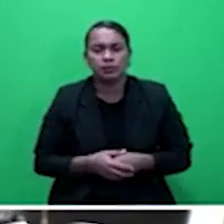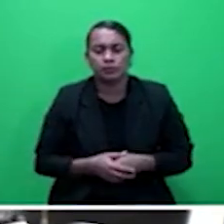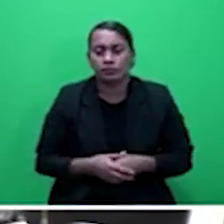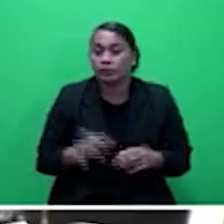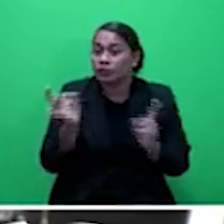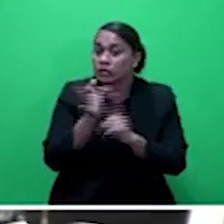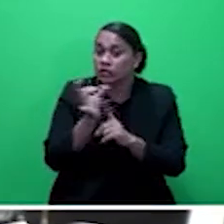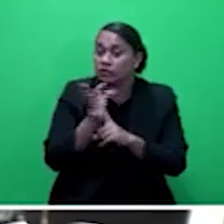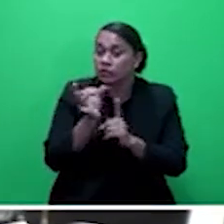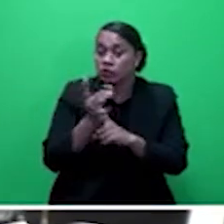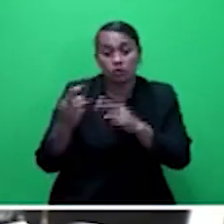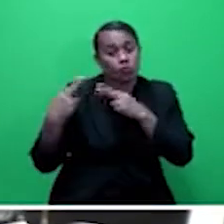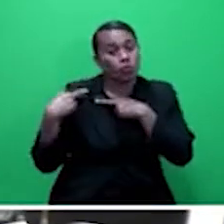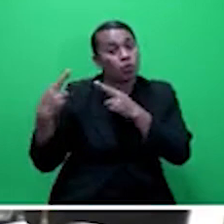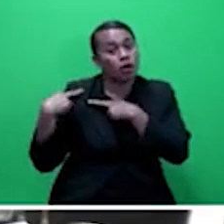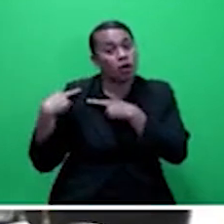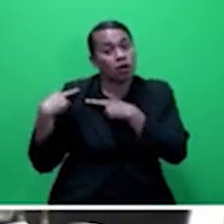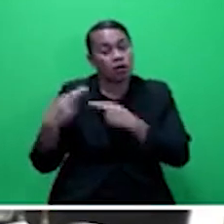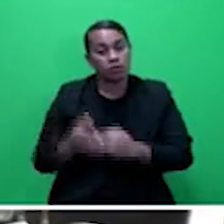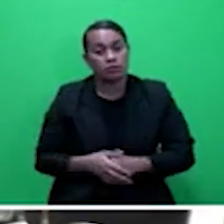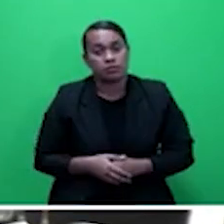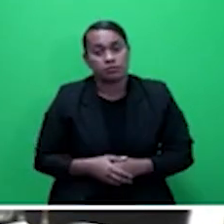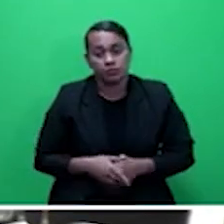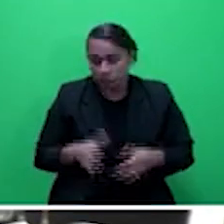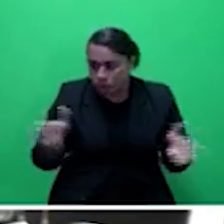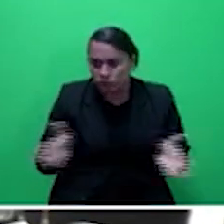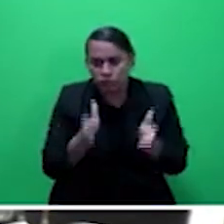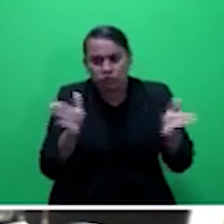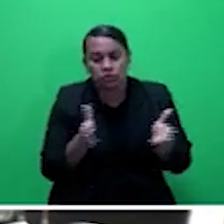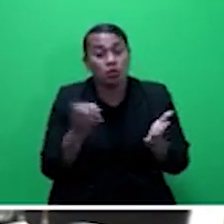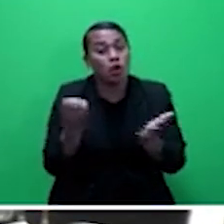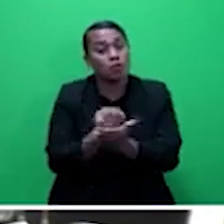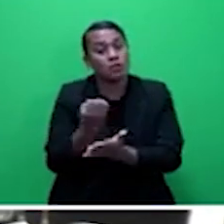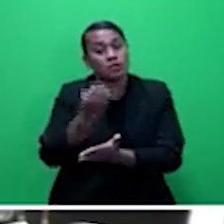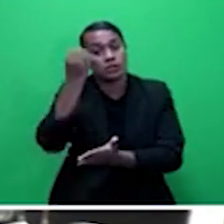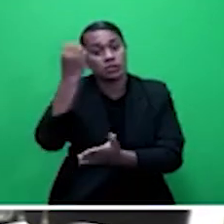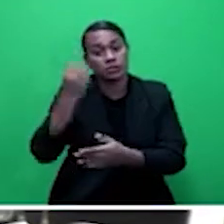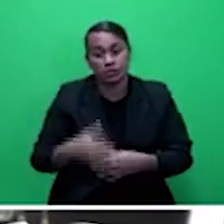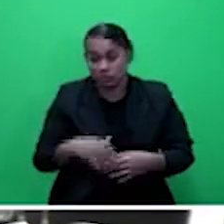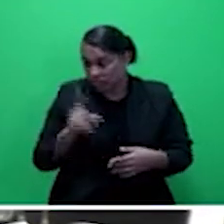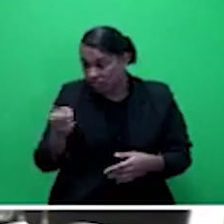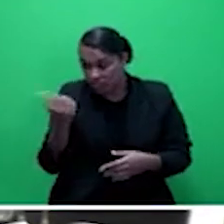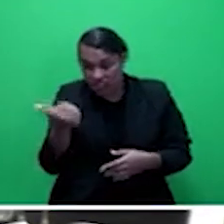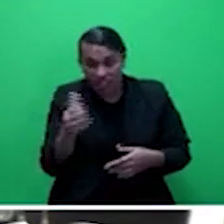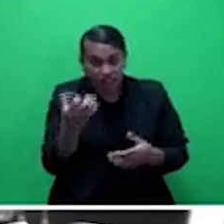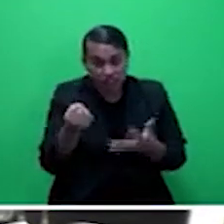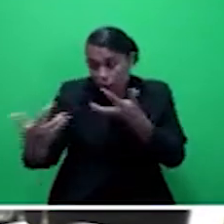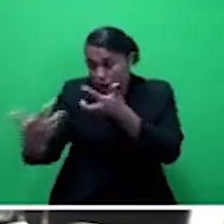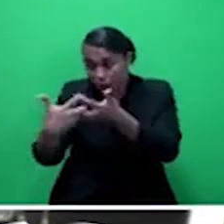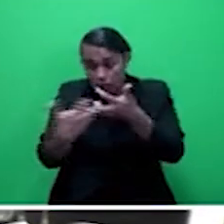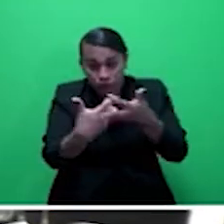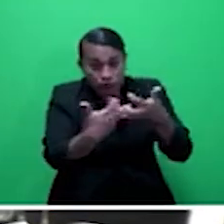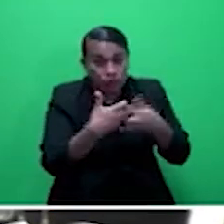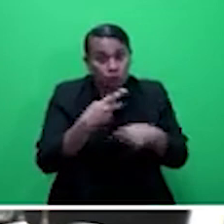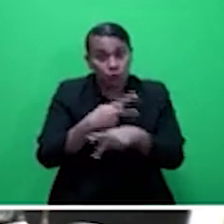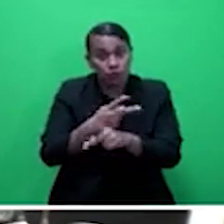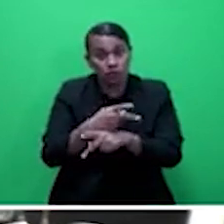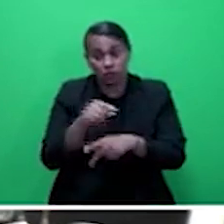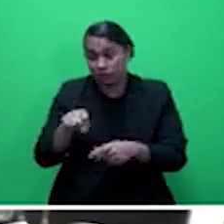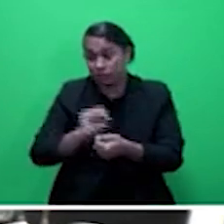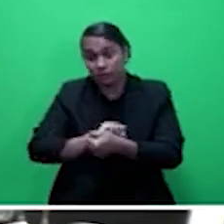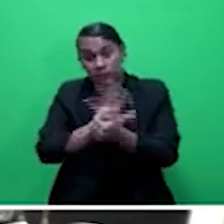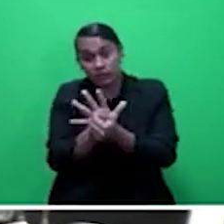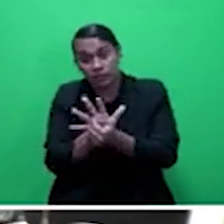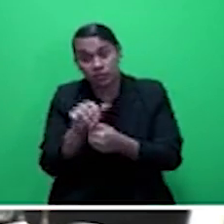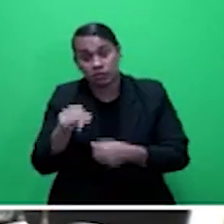in rebooting the economy. And if they had tailor-made products for these, for the actual pandemic that we are facing.